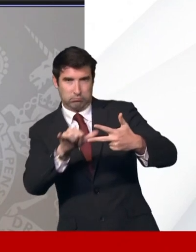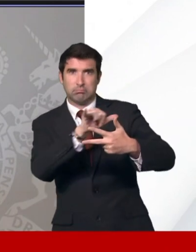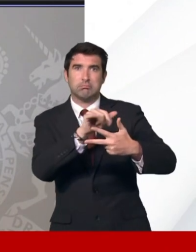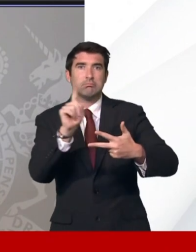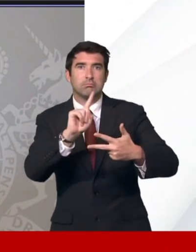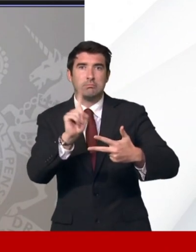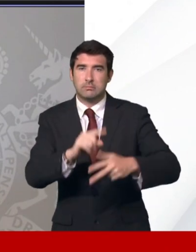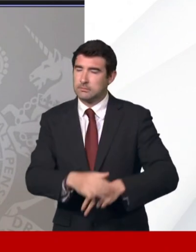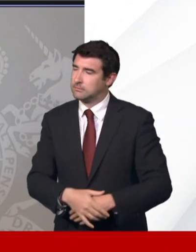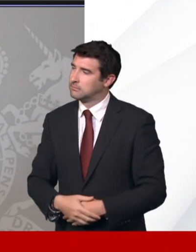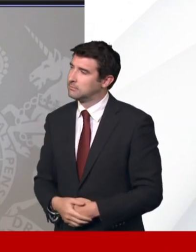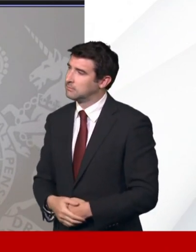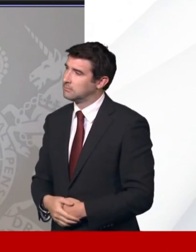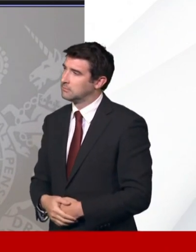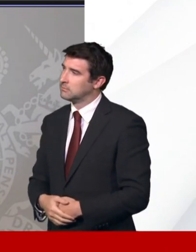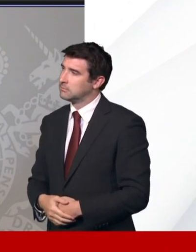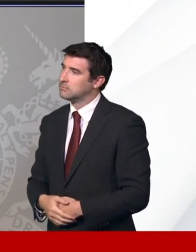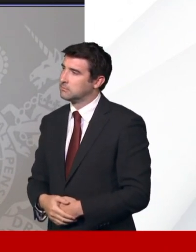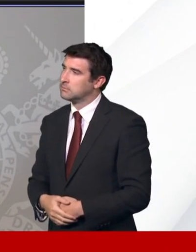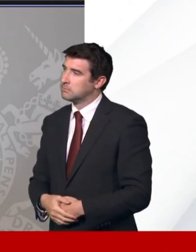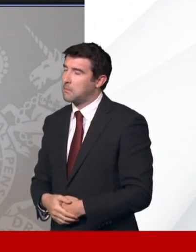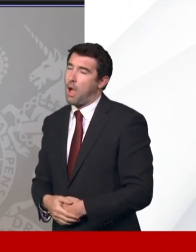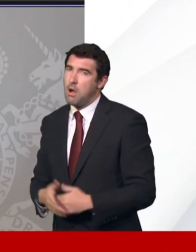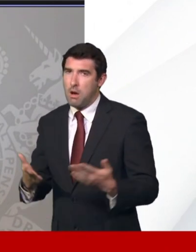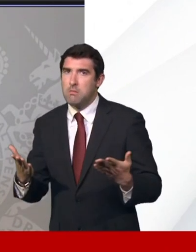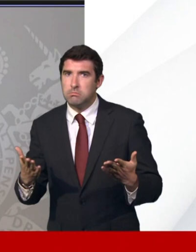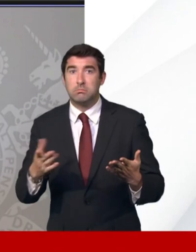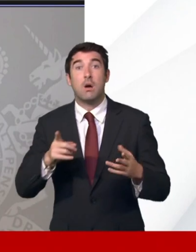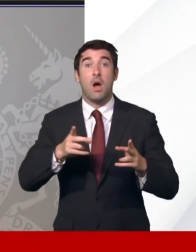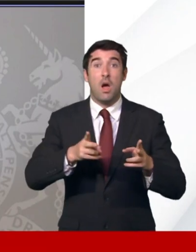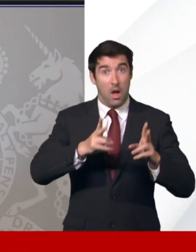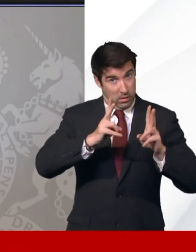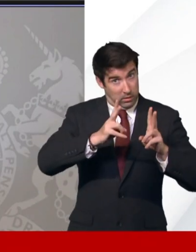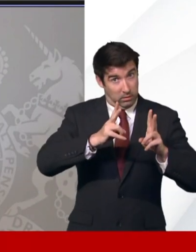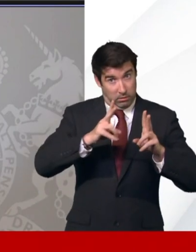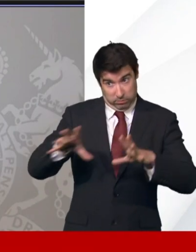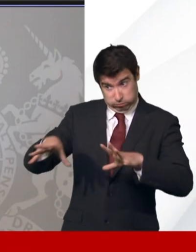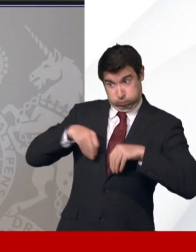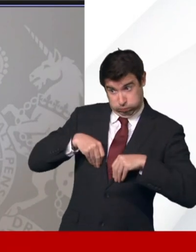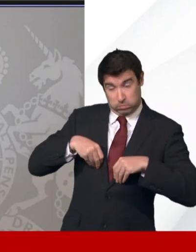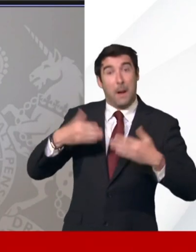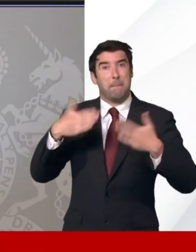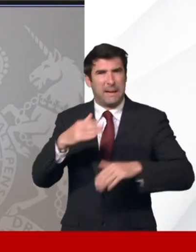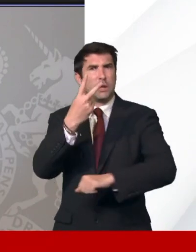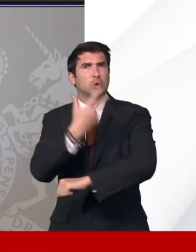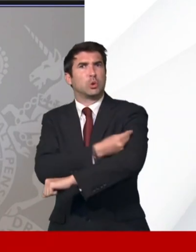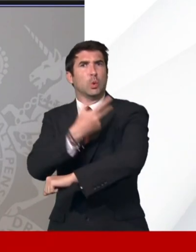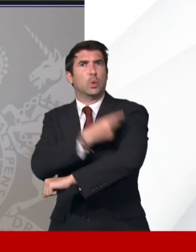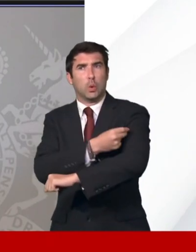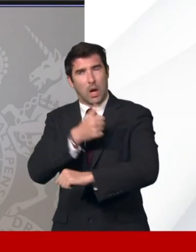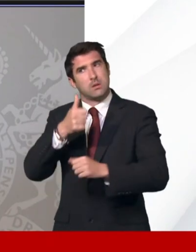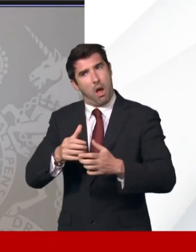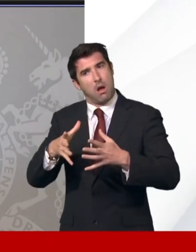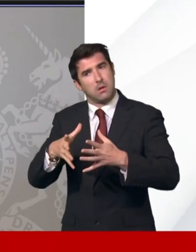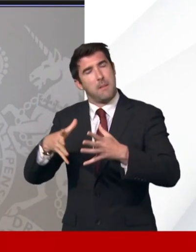involved somebody who's had two vaccinations has been rising, although clearly the results of the